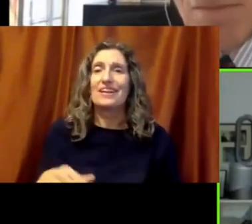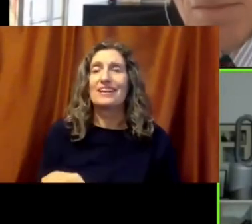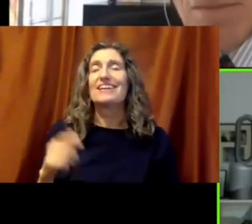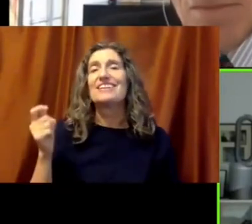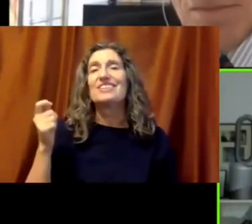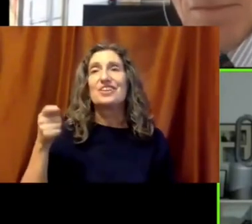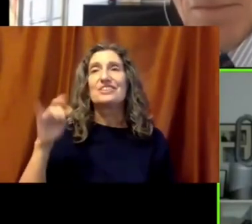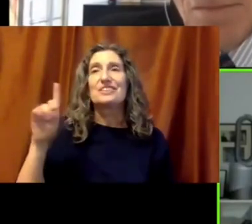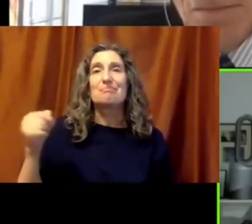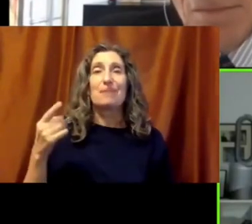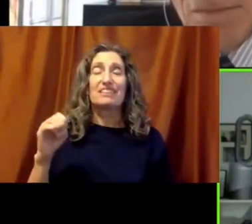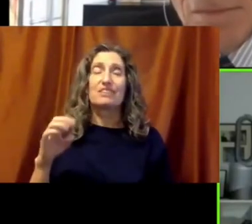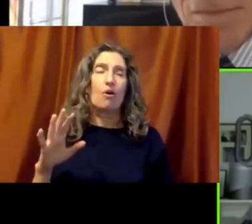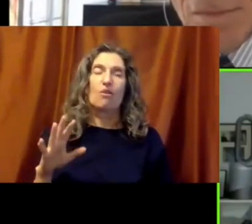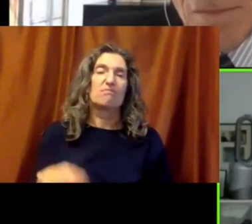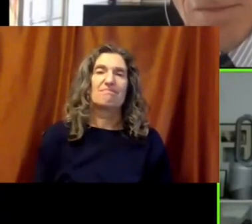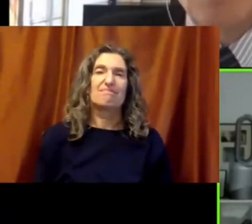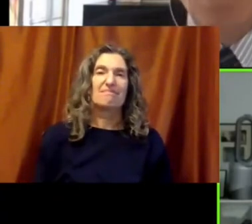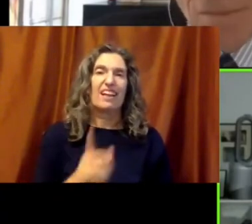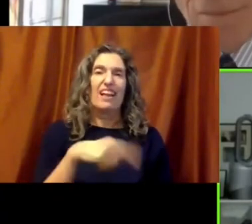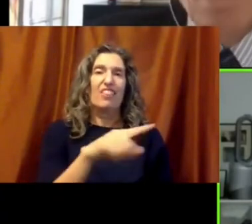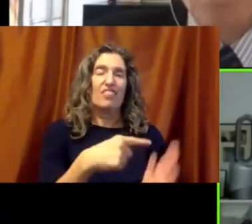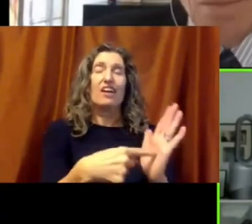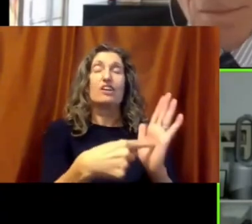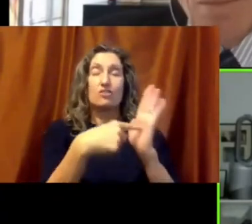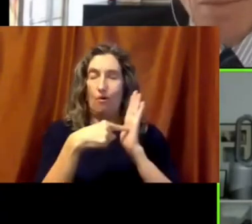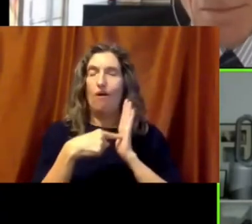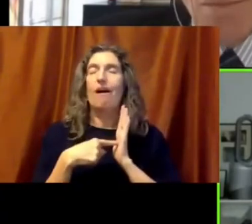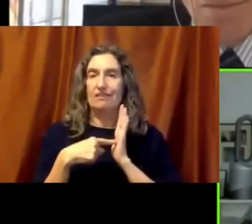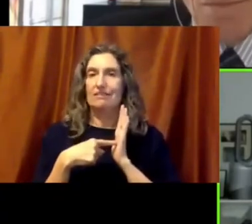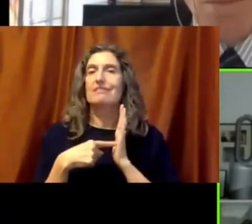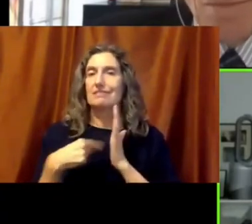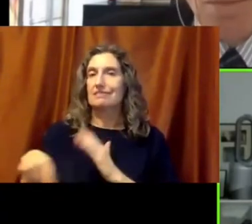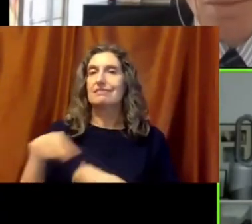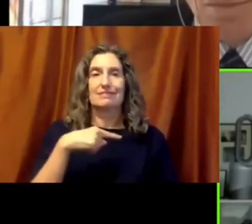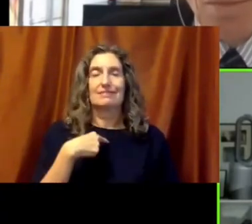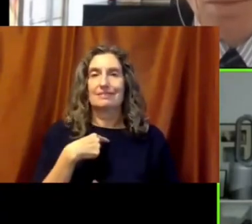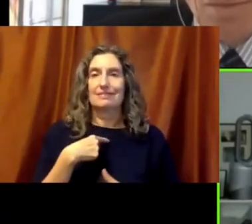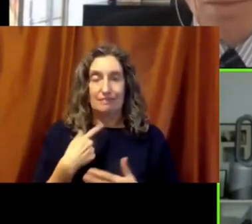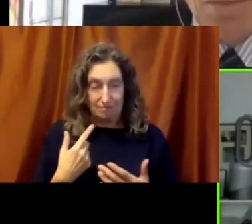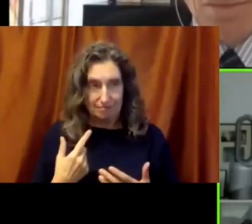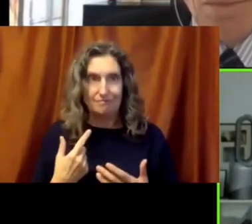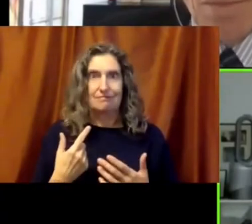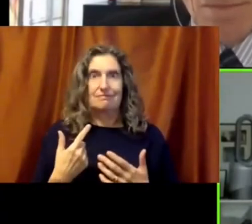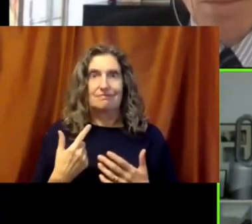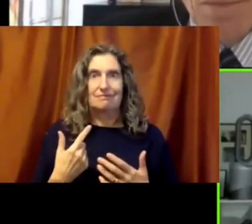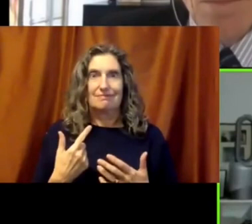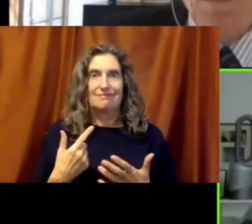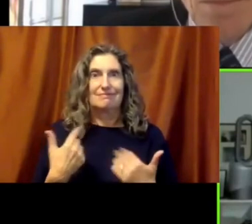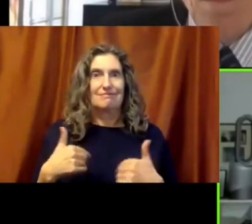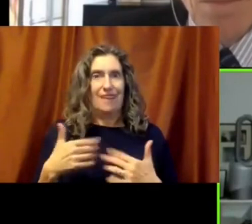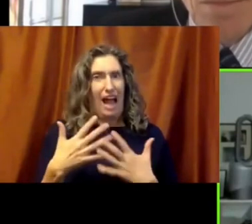They show you, show us the power of what can happen